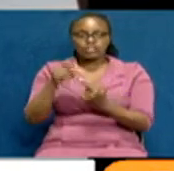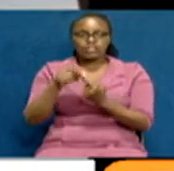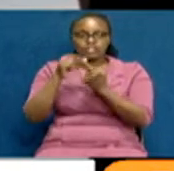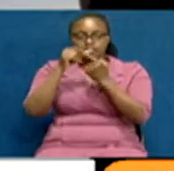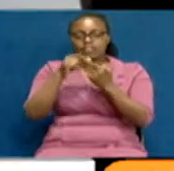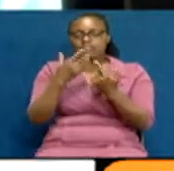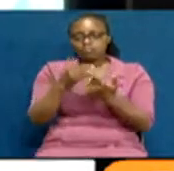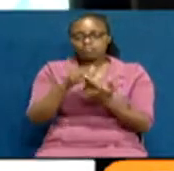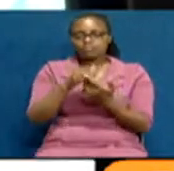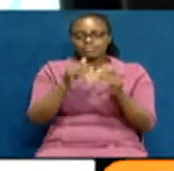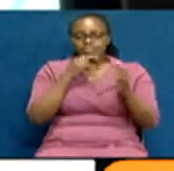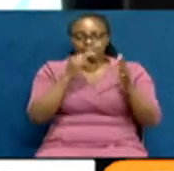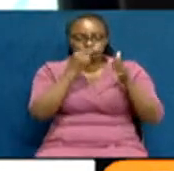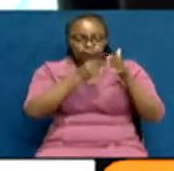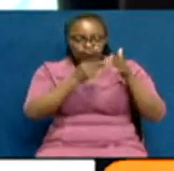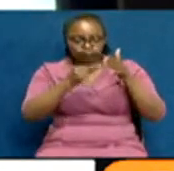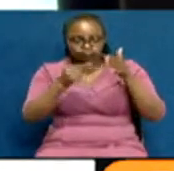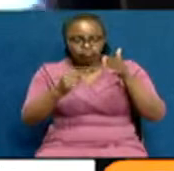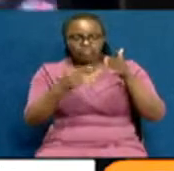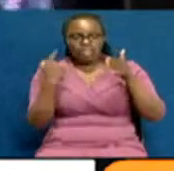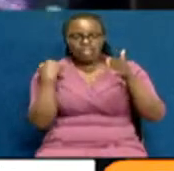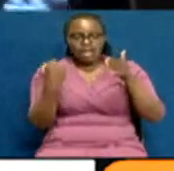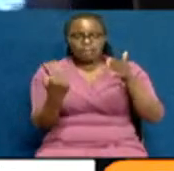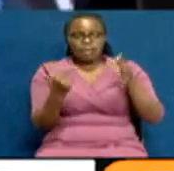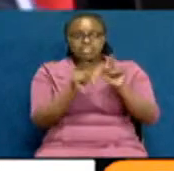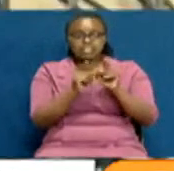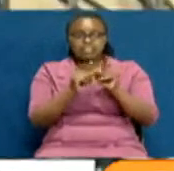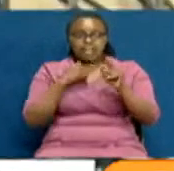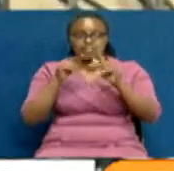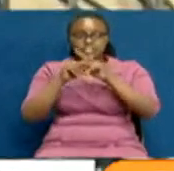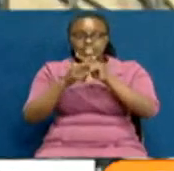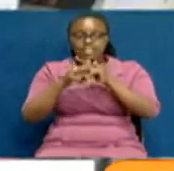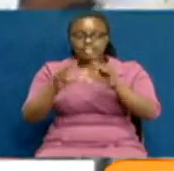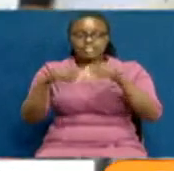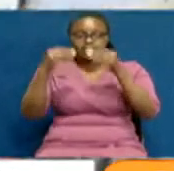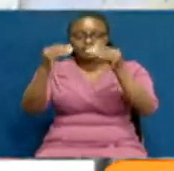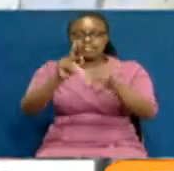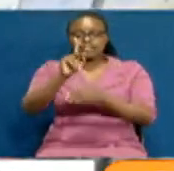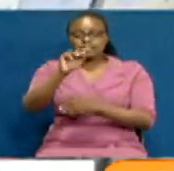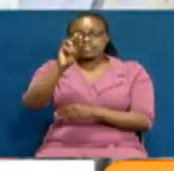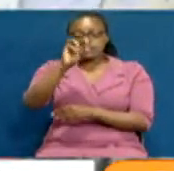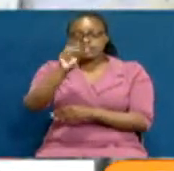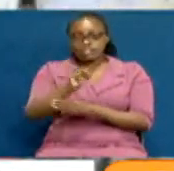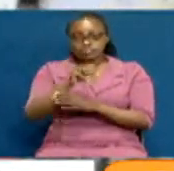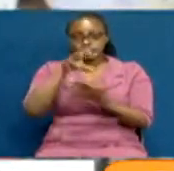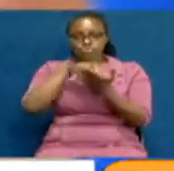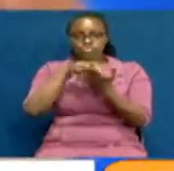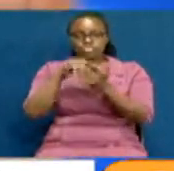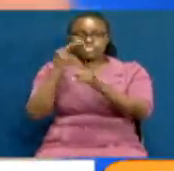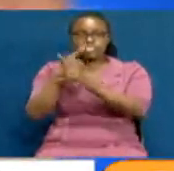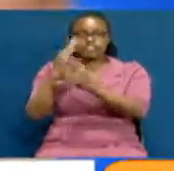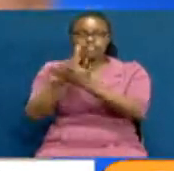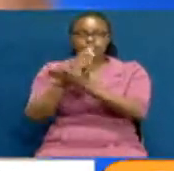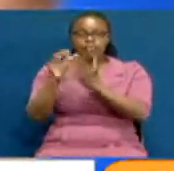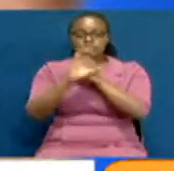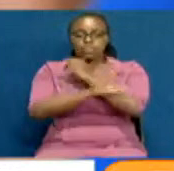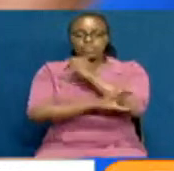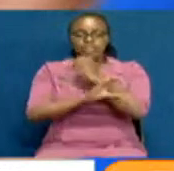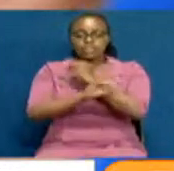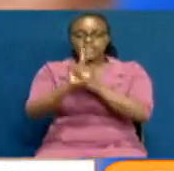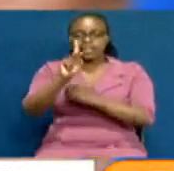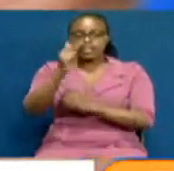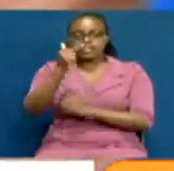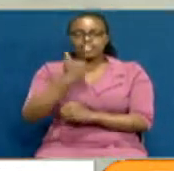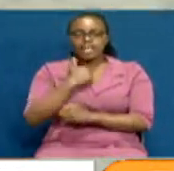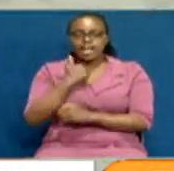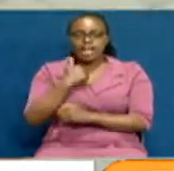barcode. Already, the commission says it has started distributing the Kim's kits to stations across the country. The kits are loaded